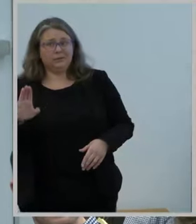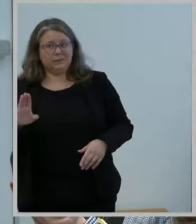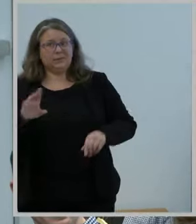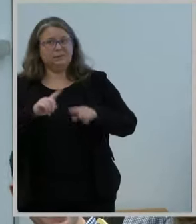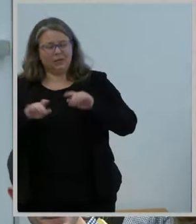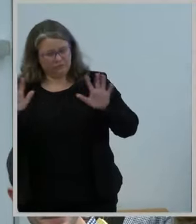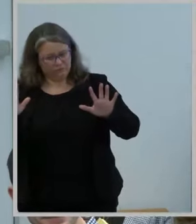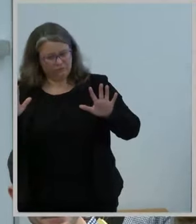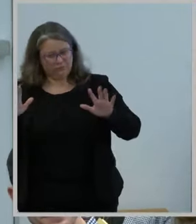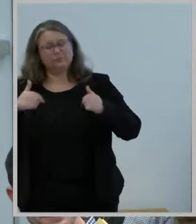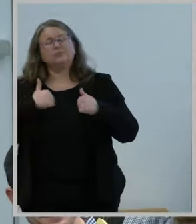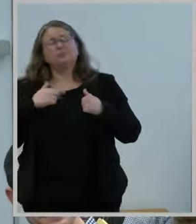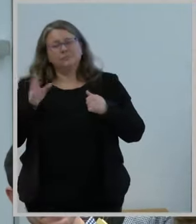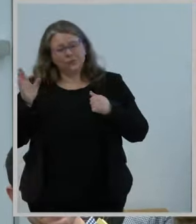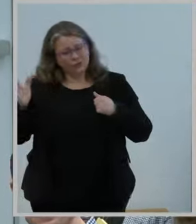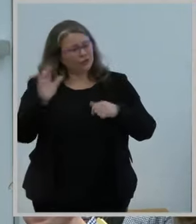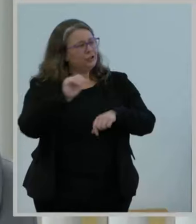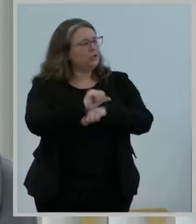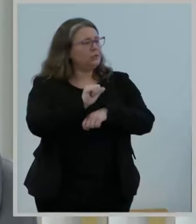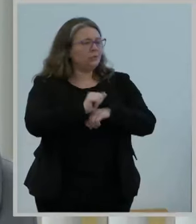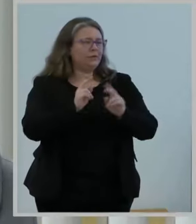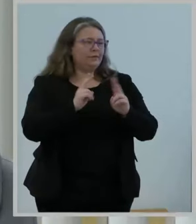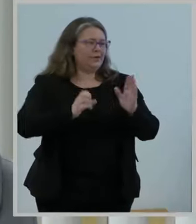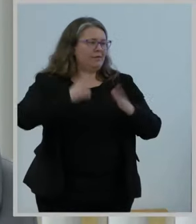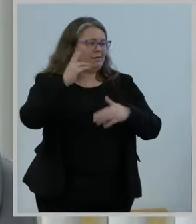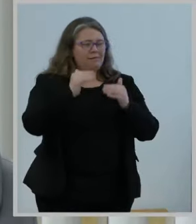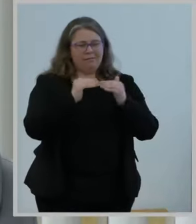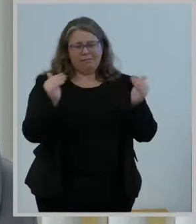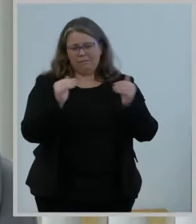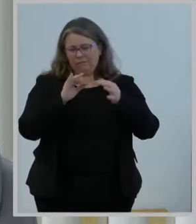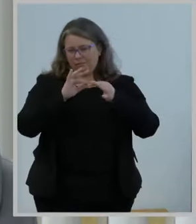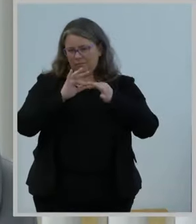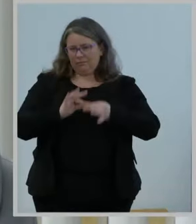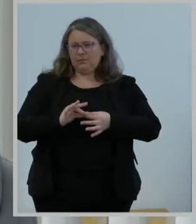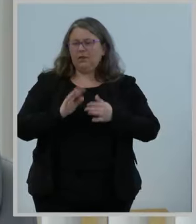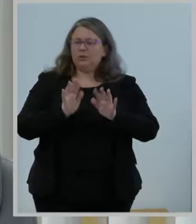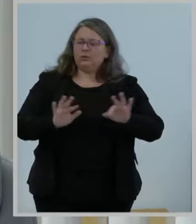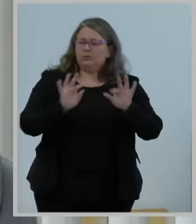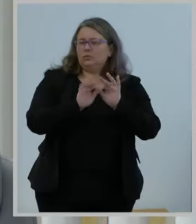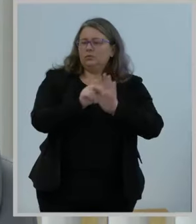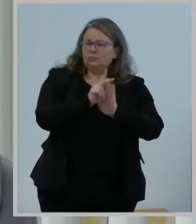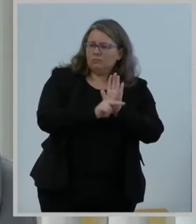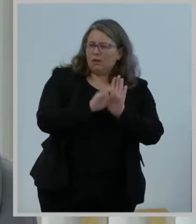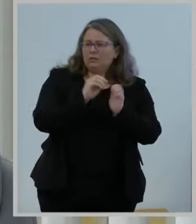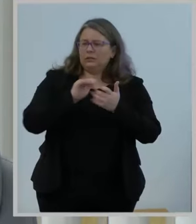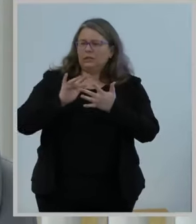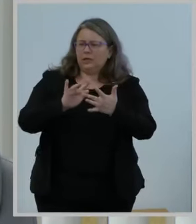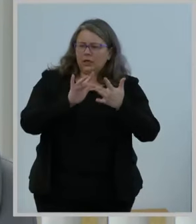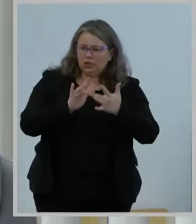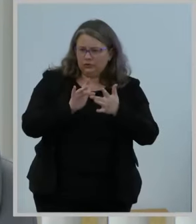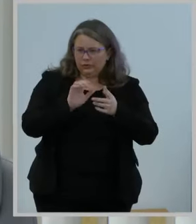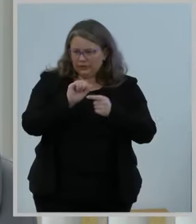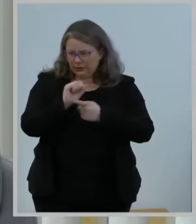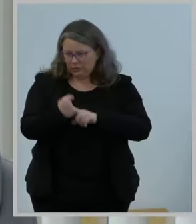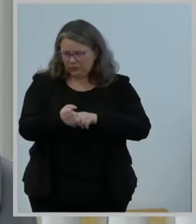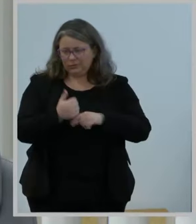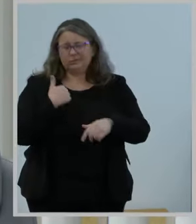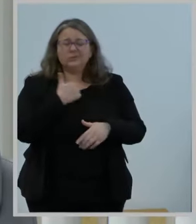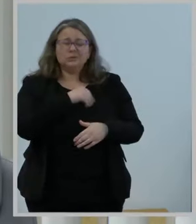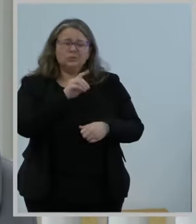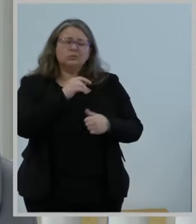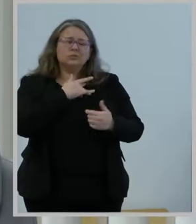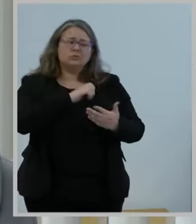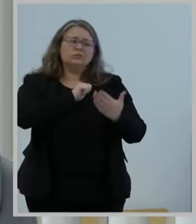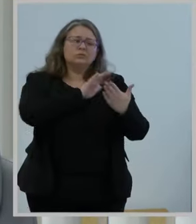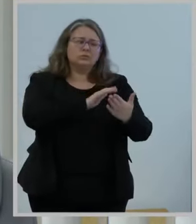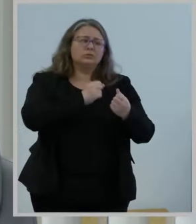Where she has worked at a high level on significant policy and outreach matters. We address a lot of technical and policy issues at